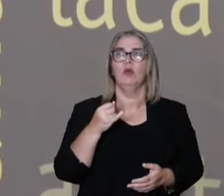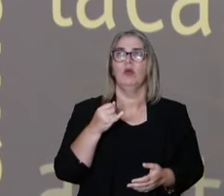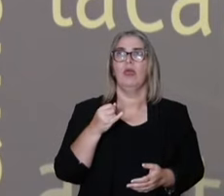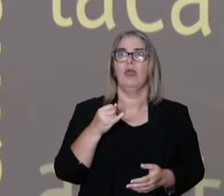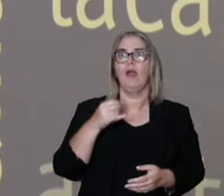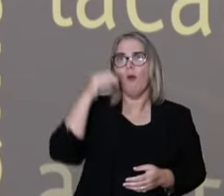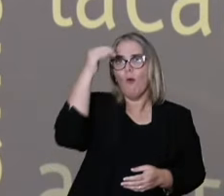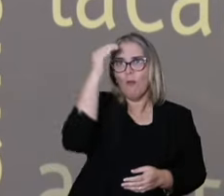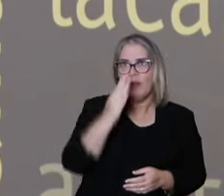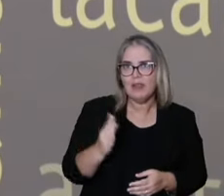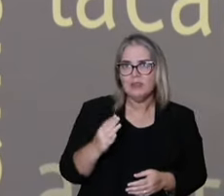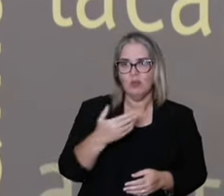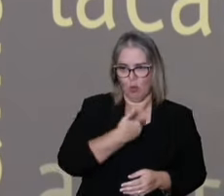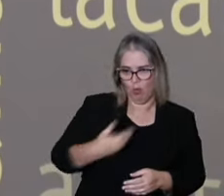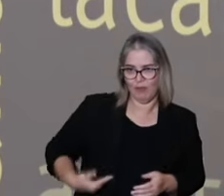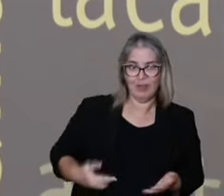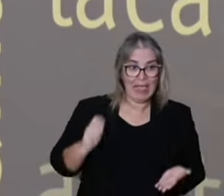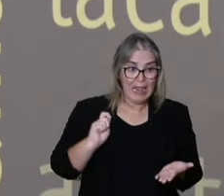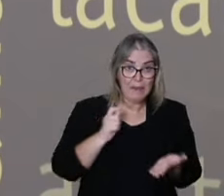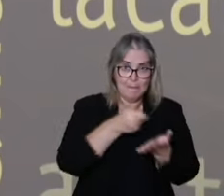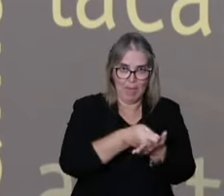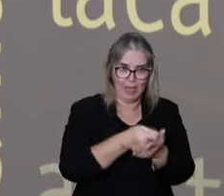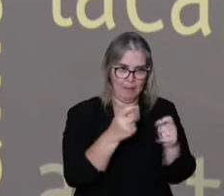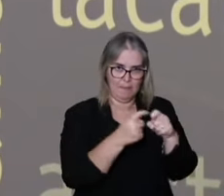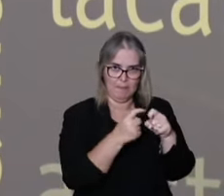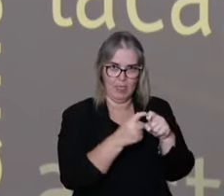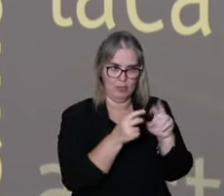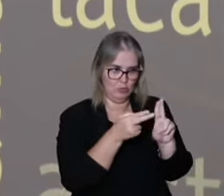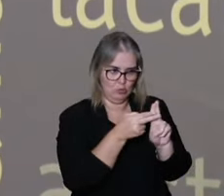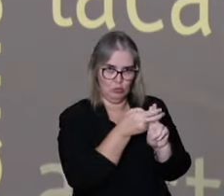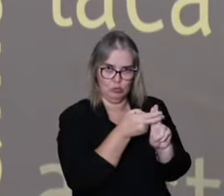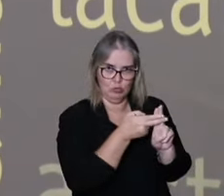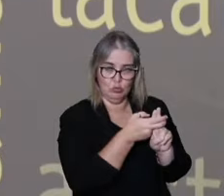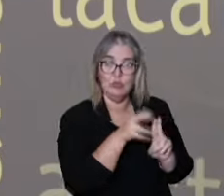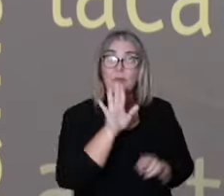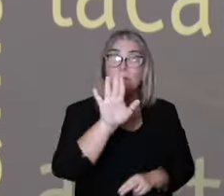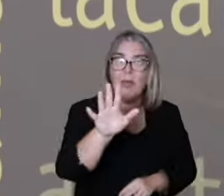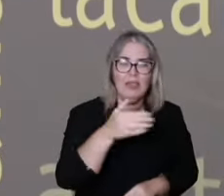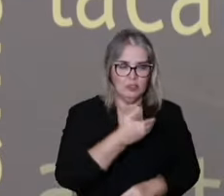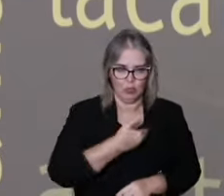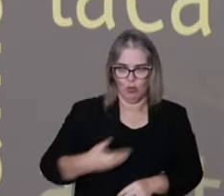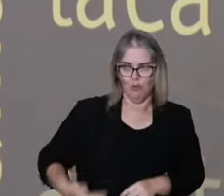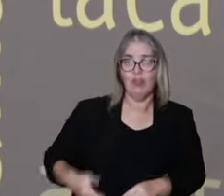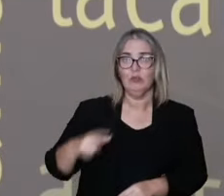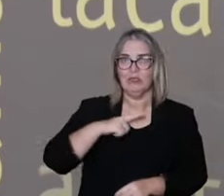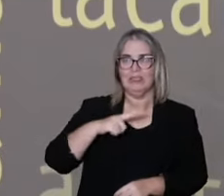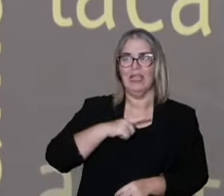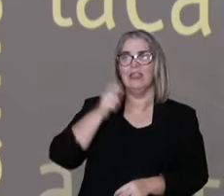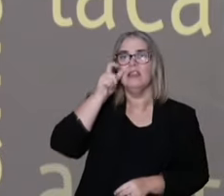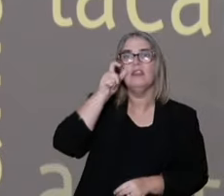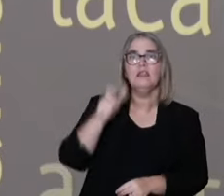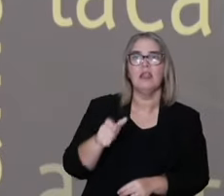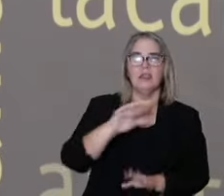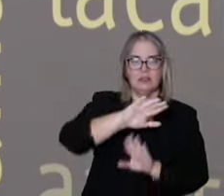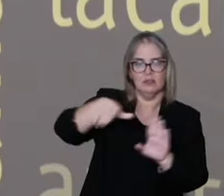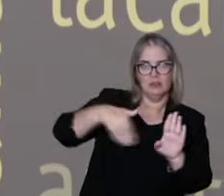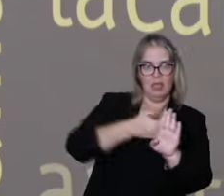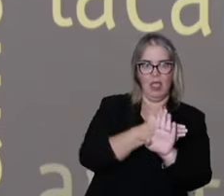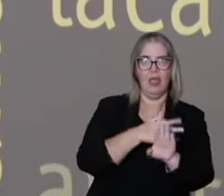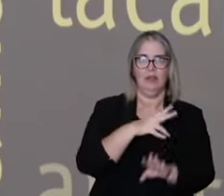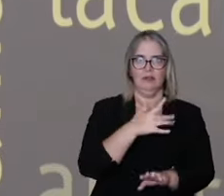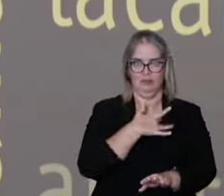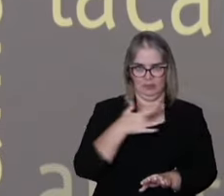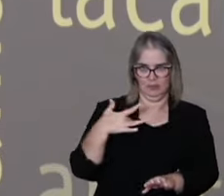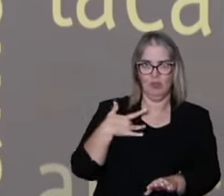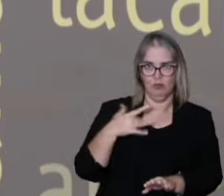the majority of the medical specializations. But the government, the interests, the